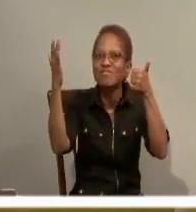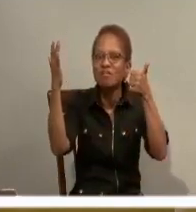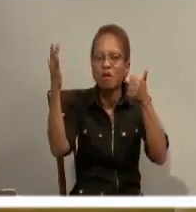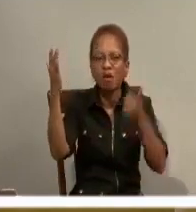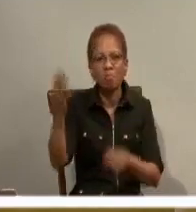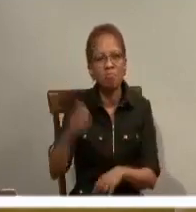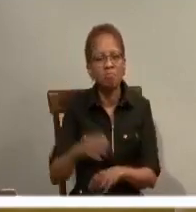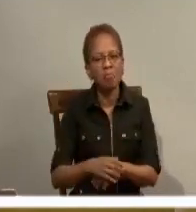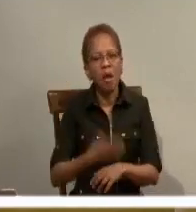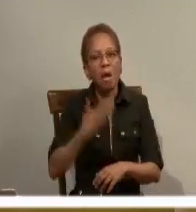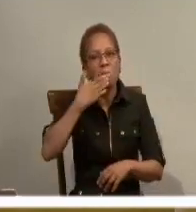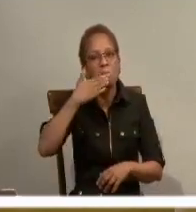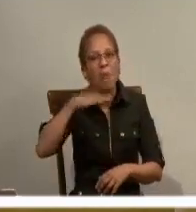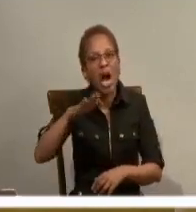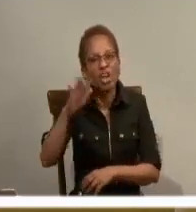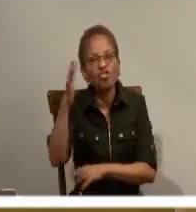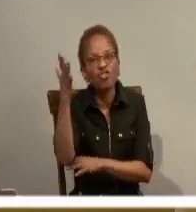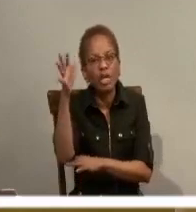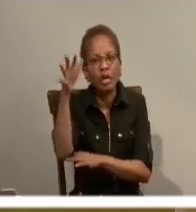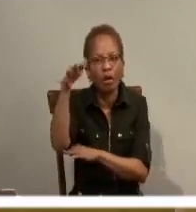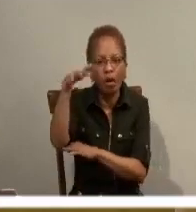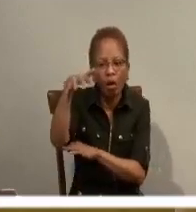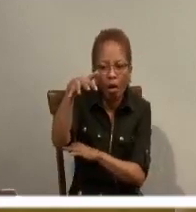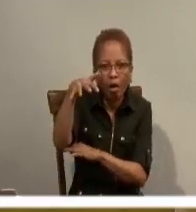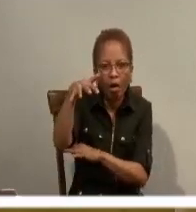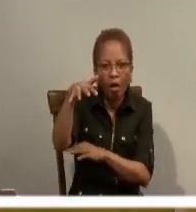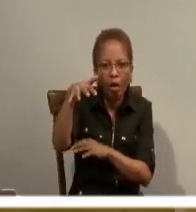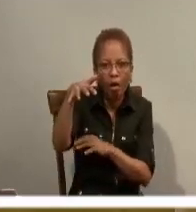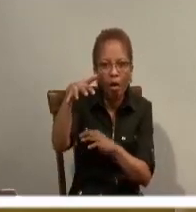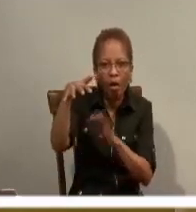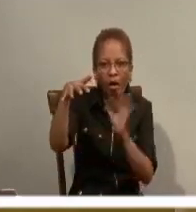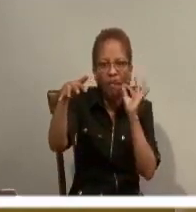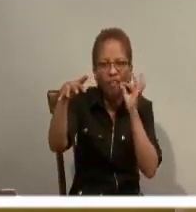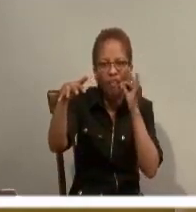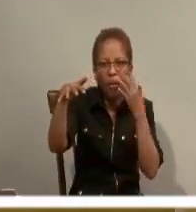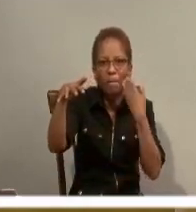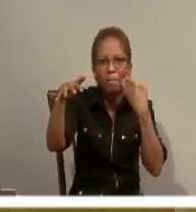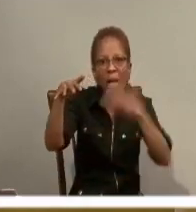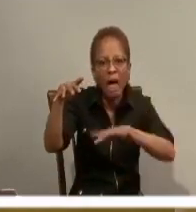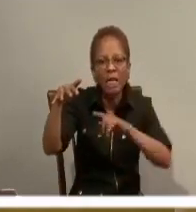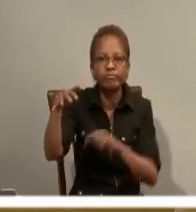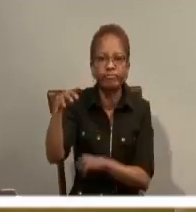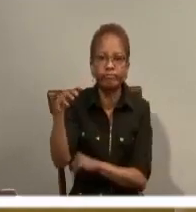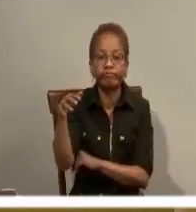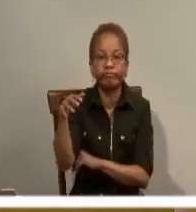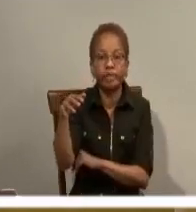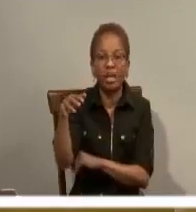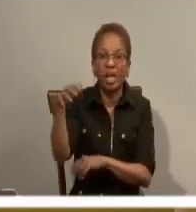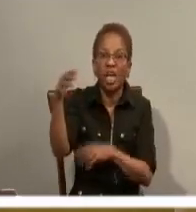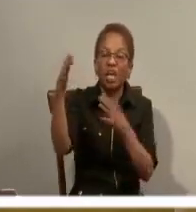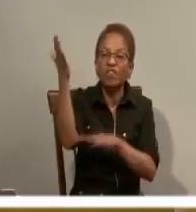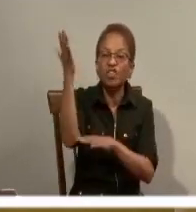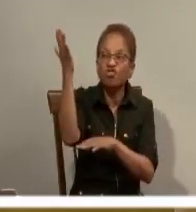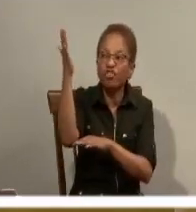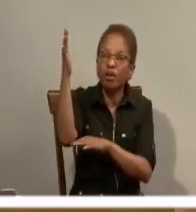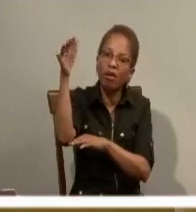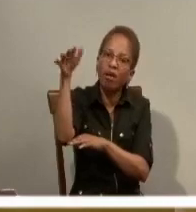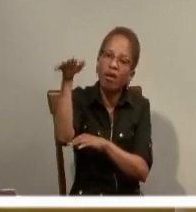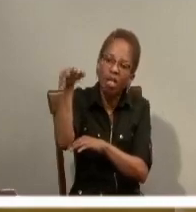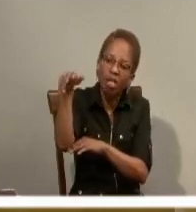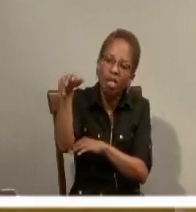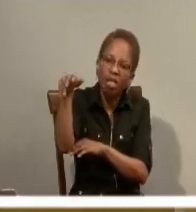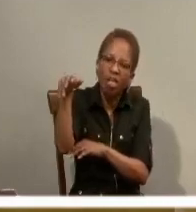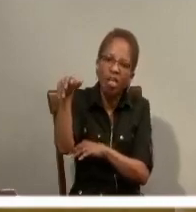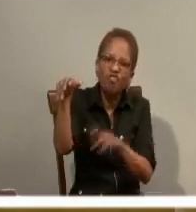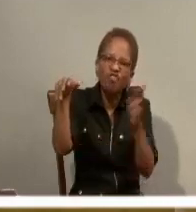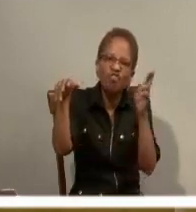And when you see bad fruit being produced, you can't call the tree good. When the fruit is rotten,